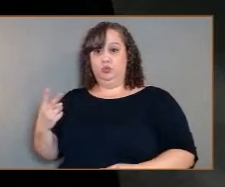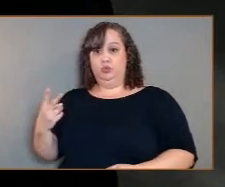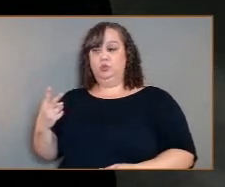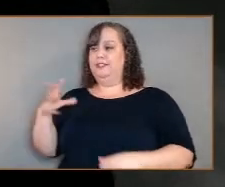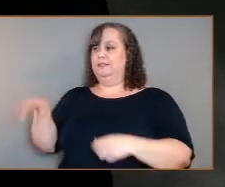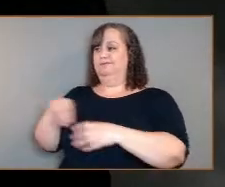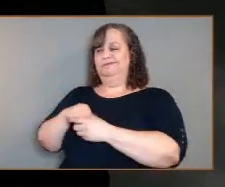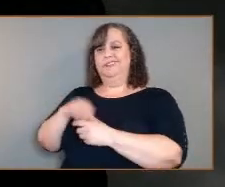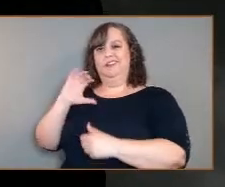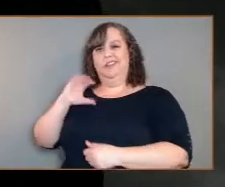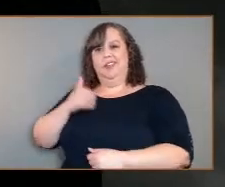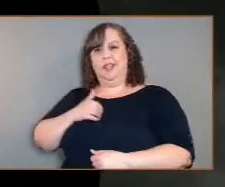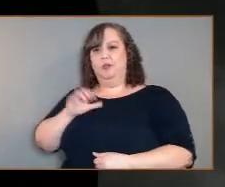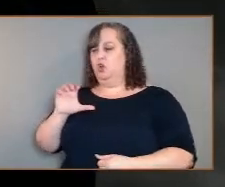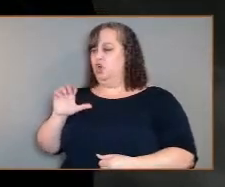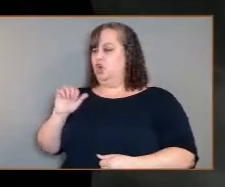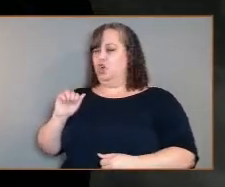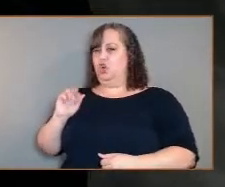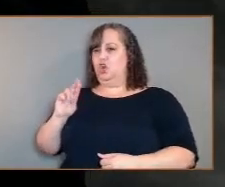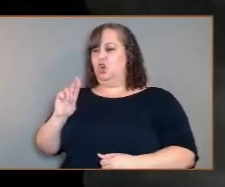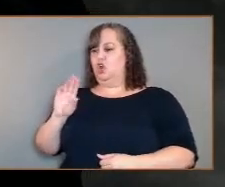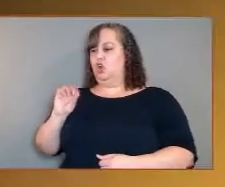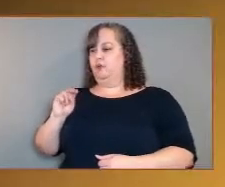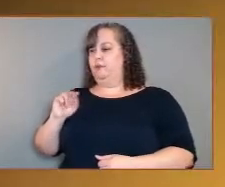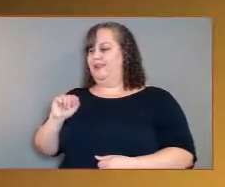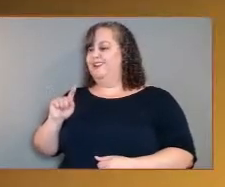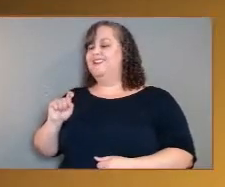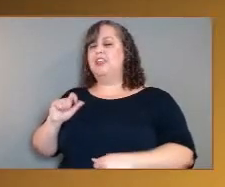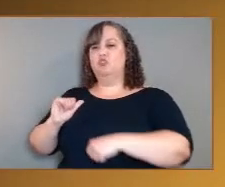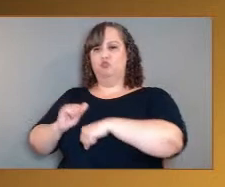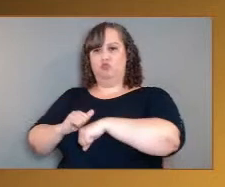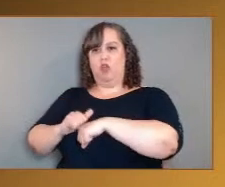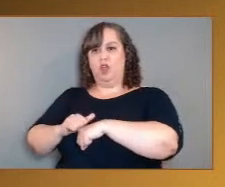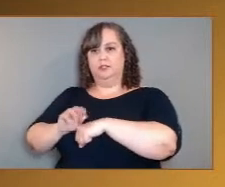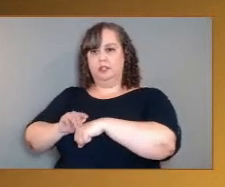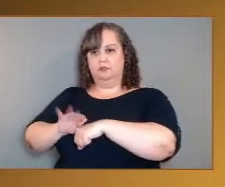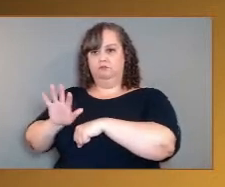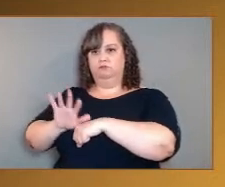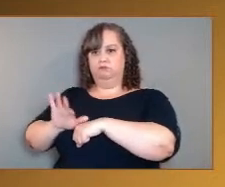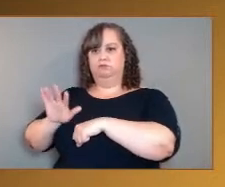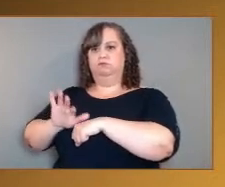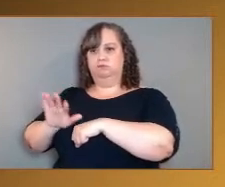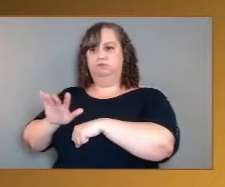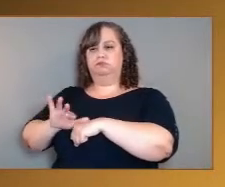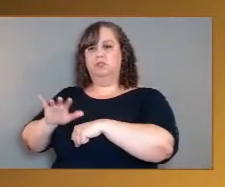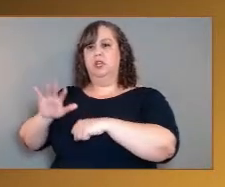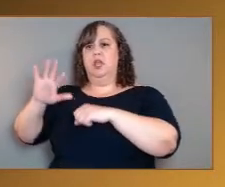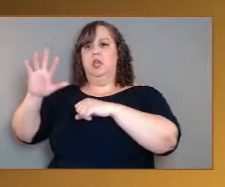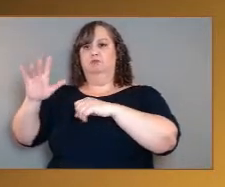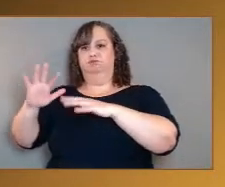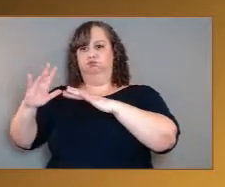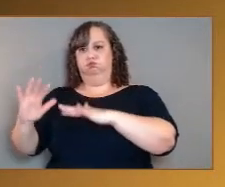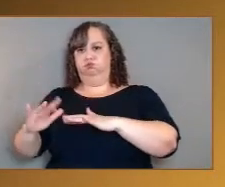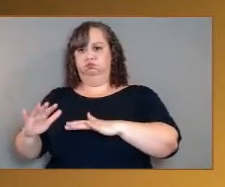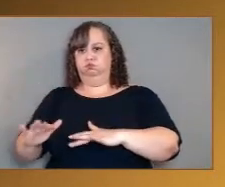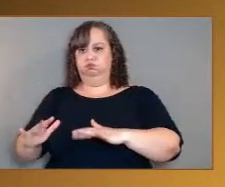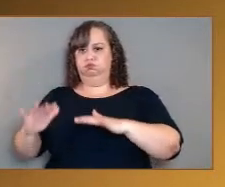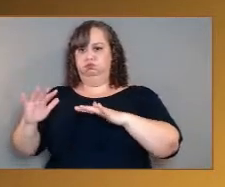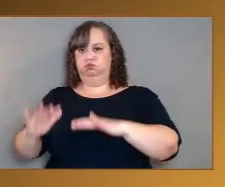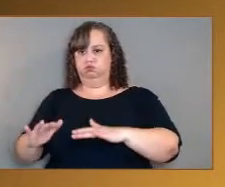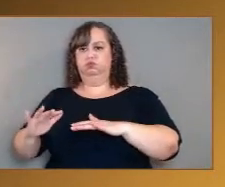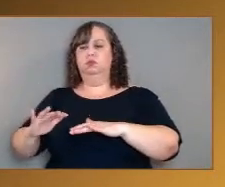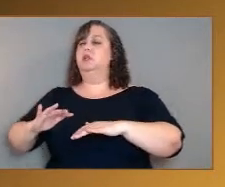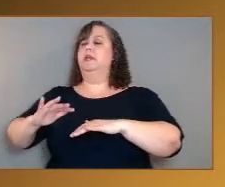That carbonate gas dissolves in the ocean and it precipitated out. It just sank to the bottom and created these carbonate rocks. And so,